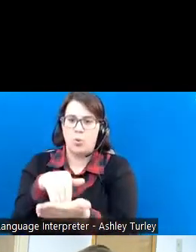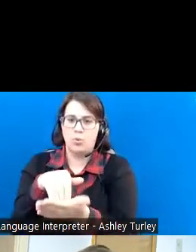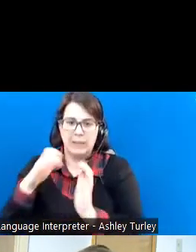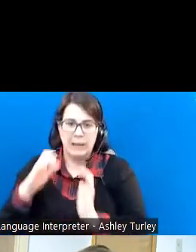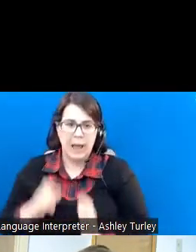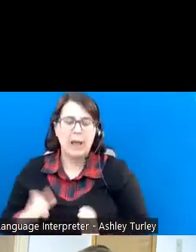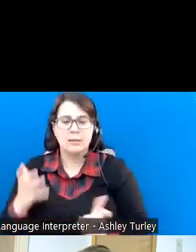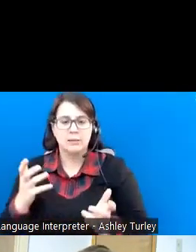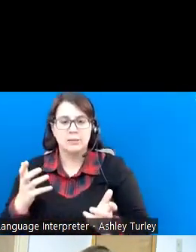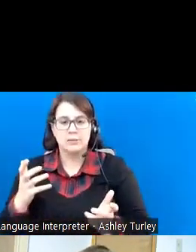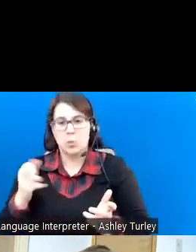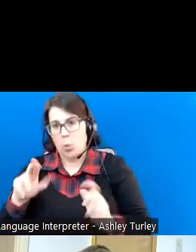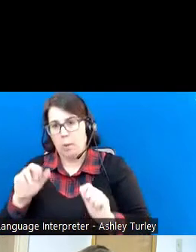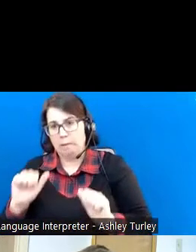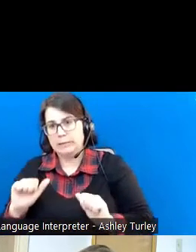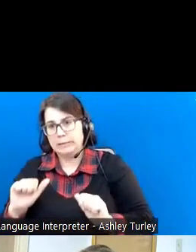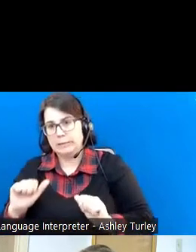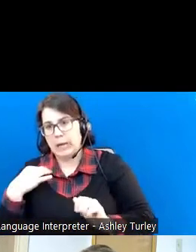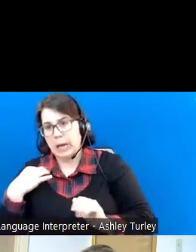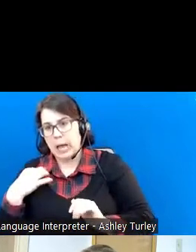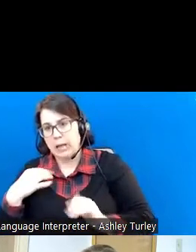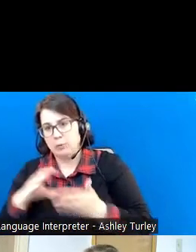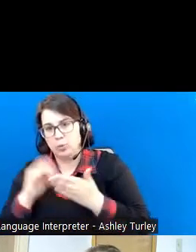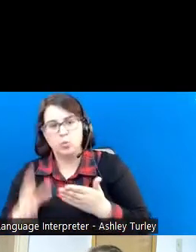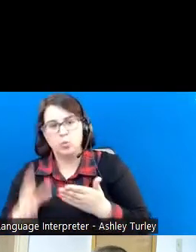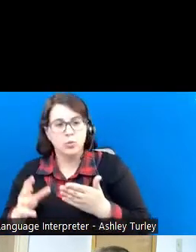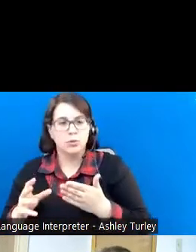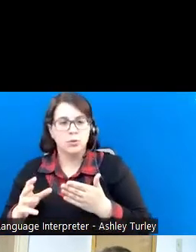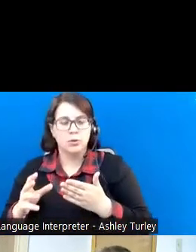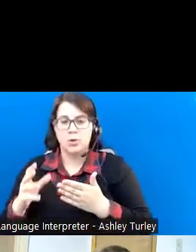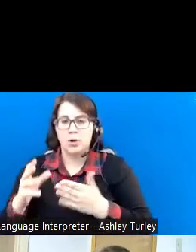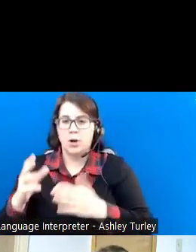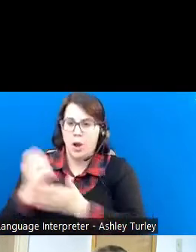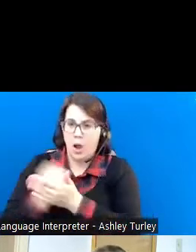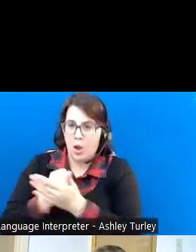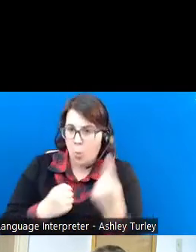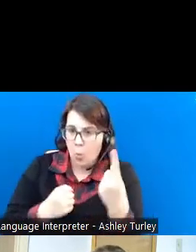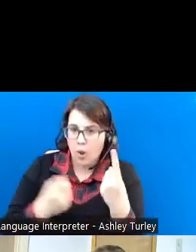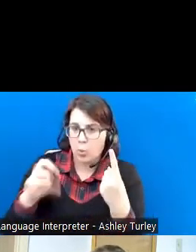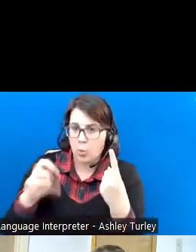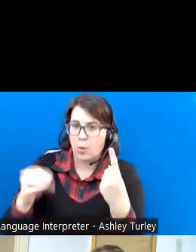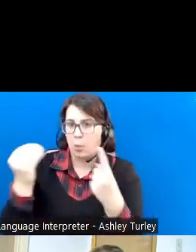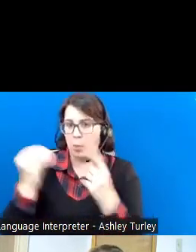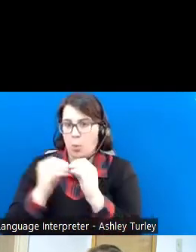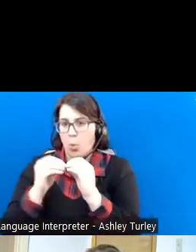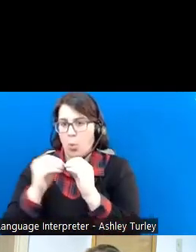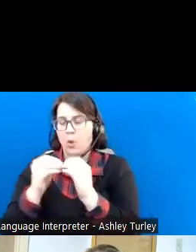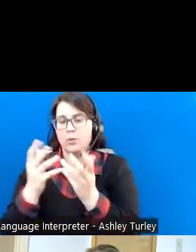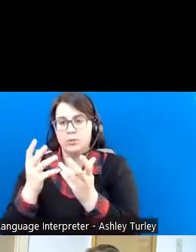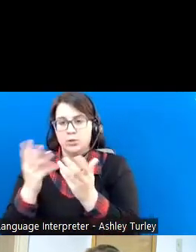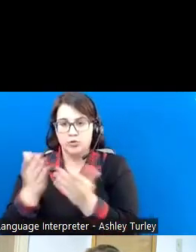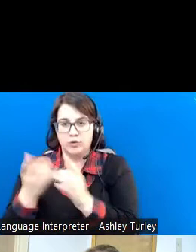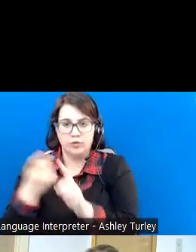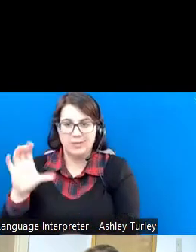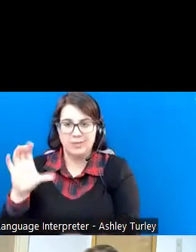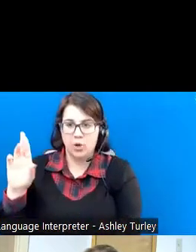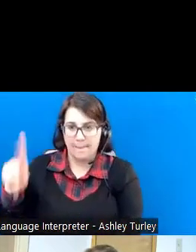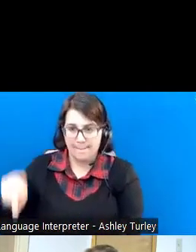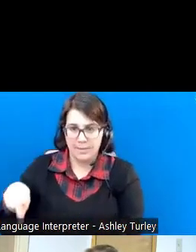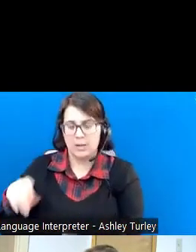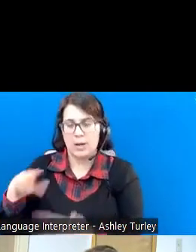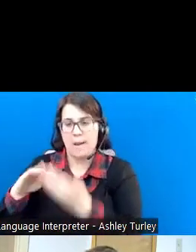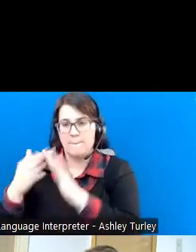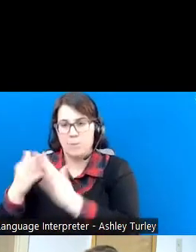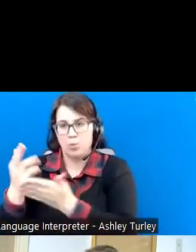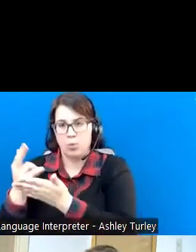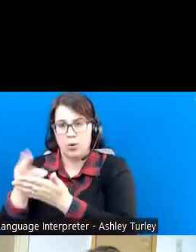eligible students received one or more services from a community rehab provider. And we